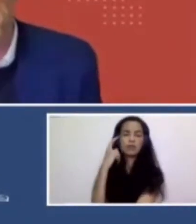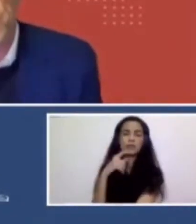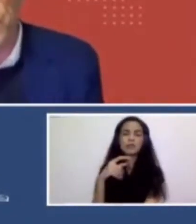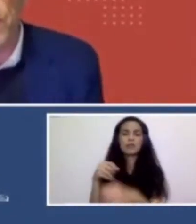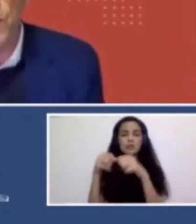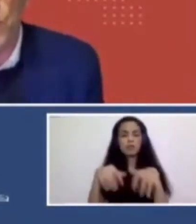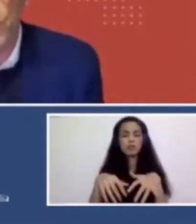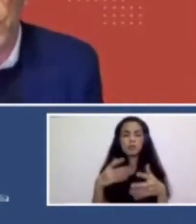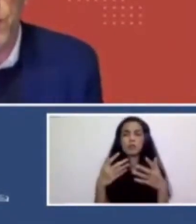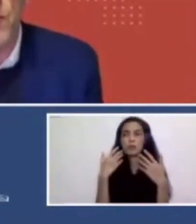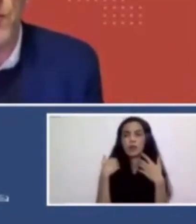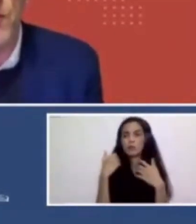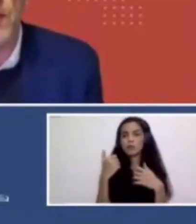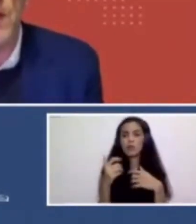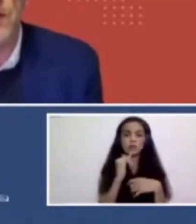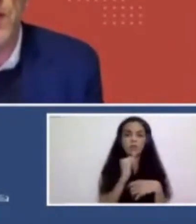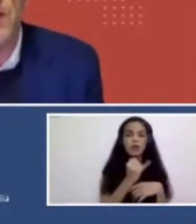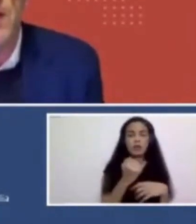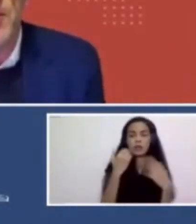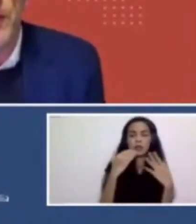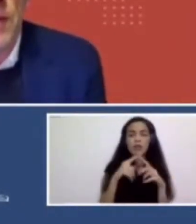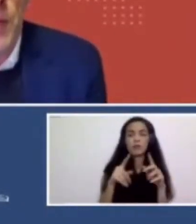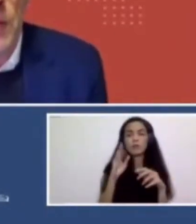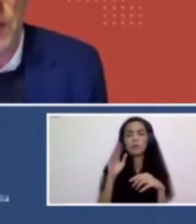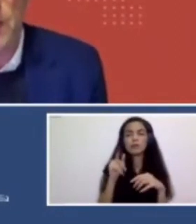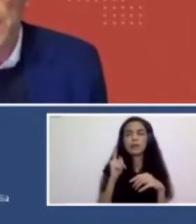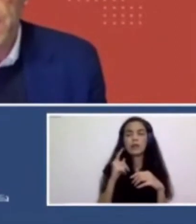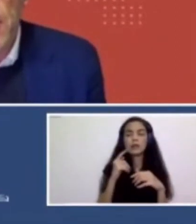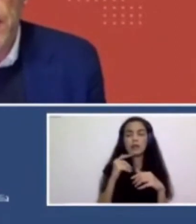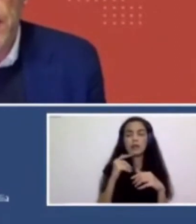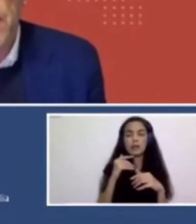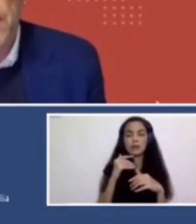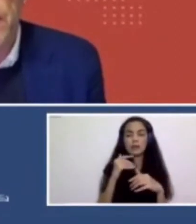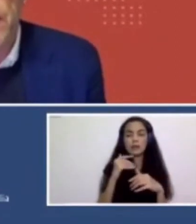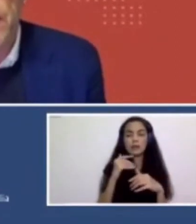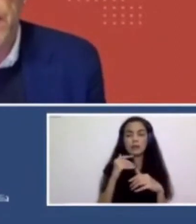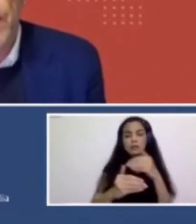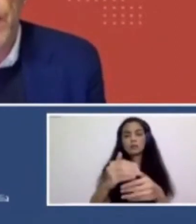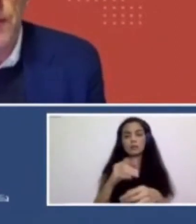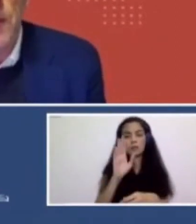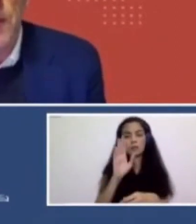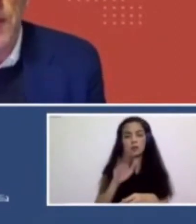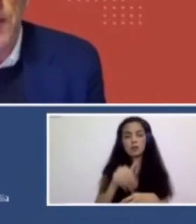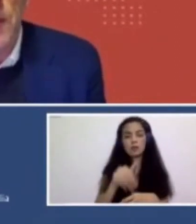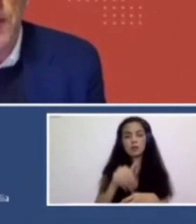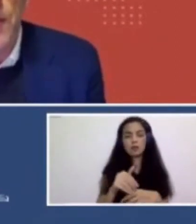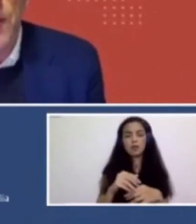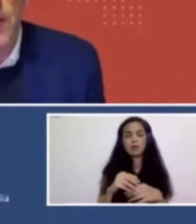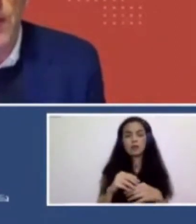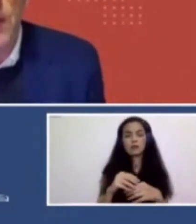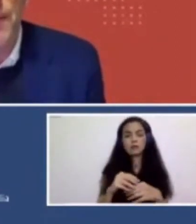right, whether it's wrong, you know, the jury's probably still out on that, but that's basically, you know, basically. And, um,